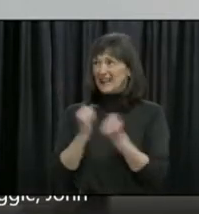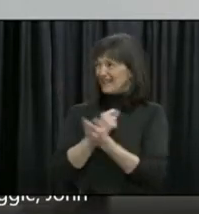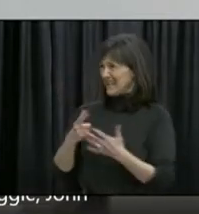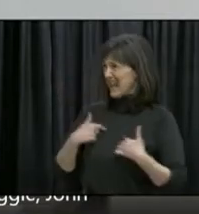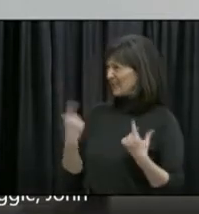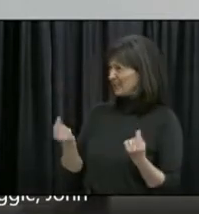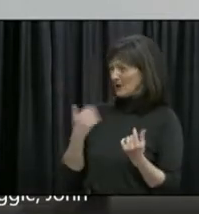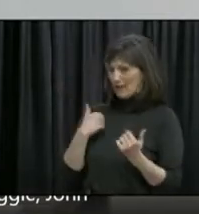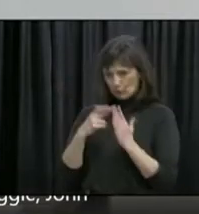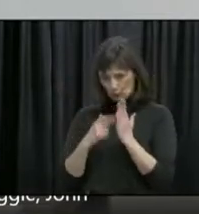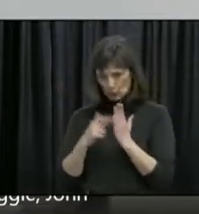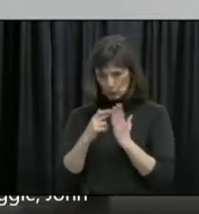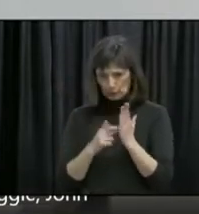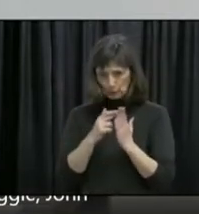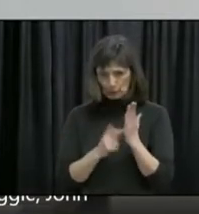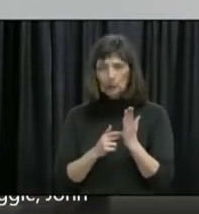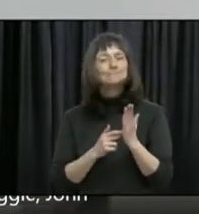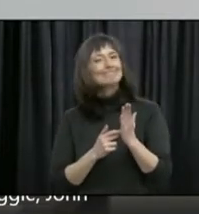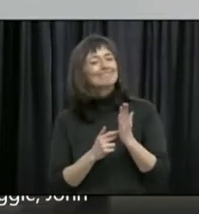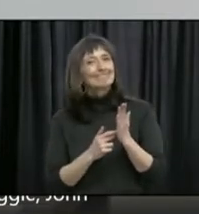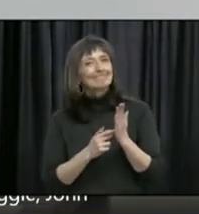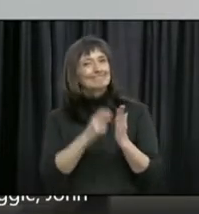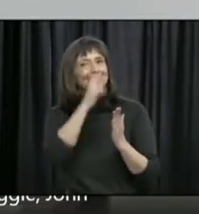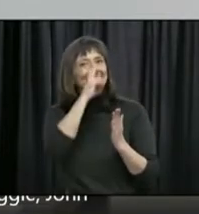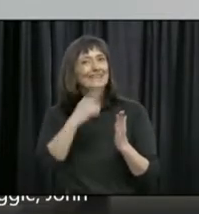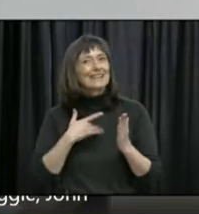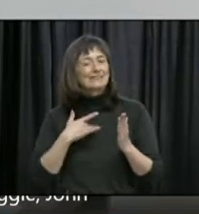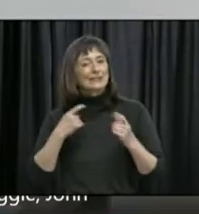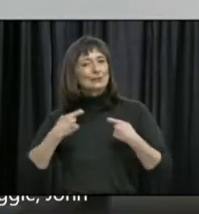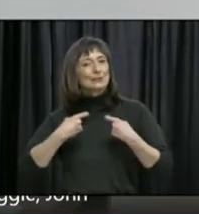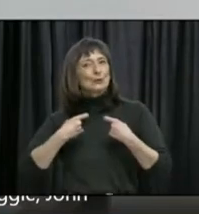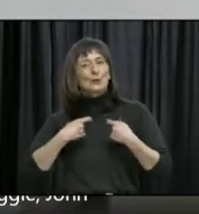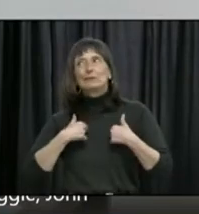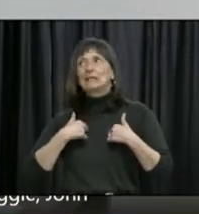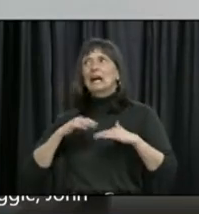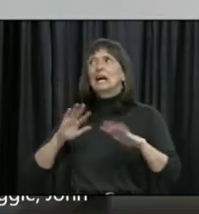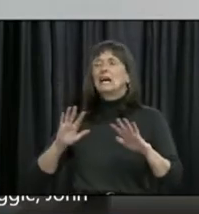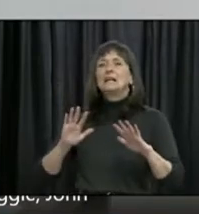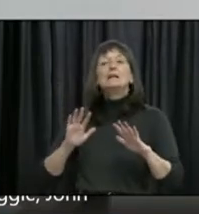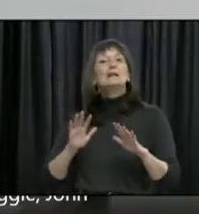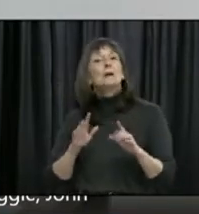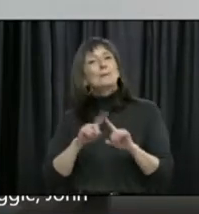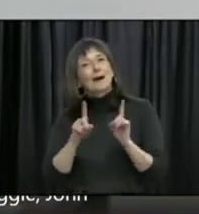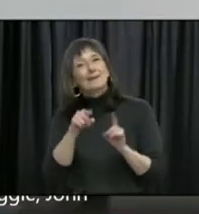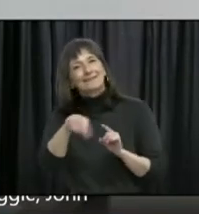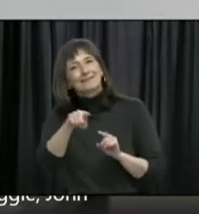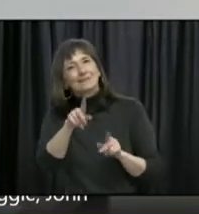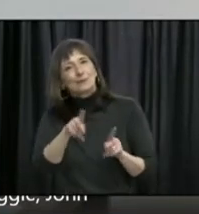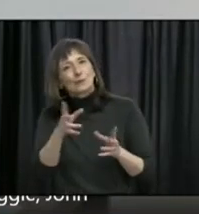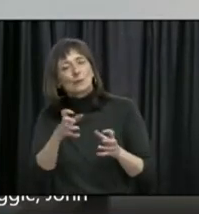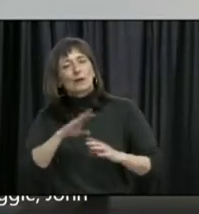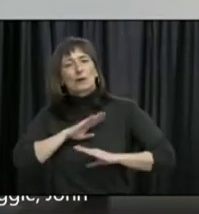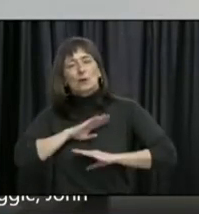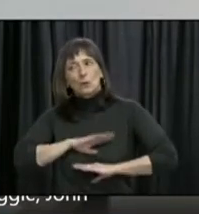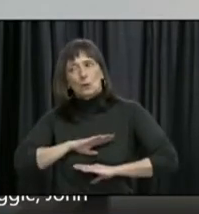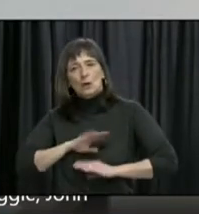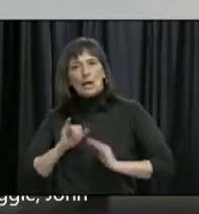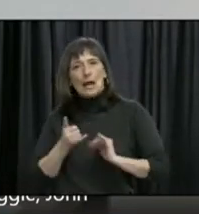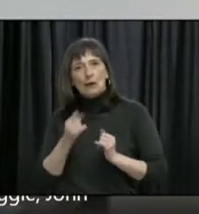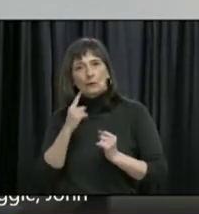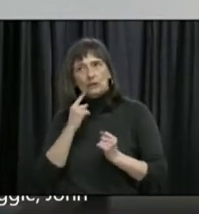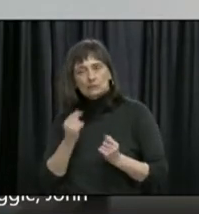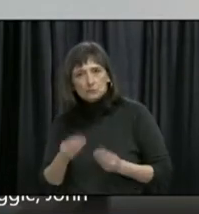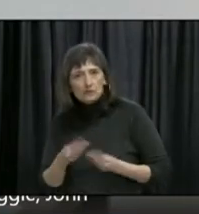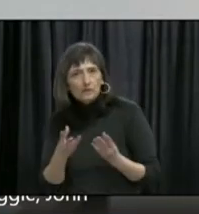people, quite rightly, are concerned over. I think people are seeking certainty where all we can provide is some degree of